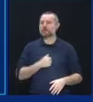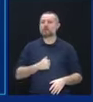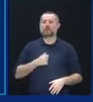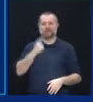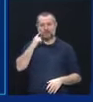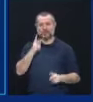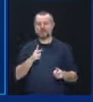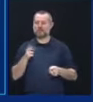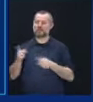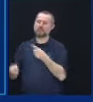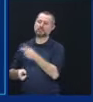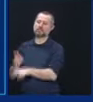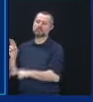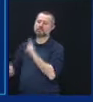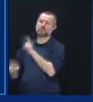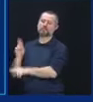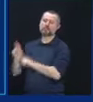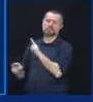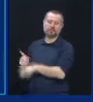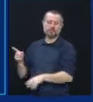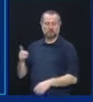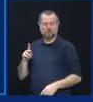politics of the day.